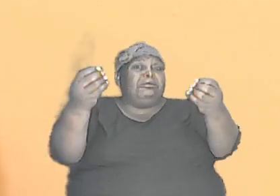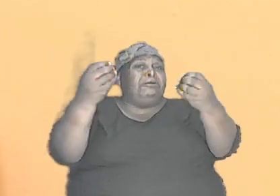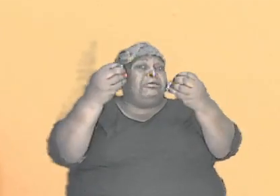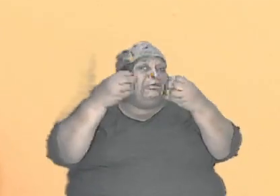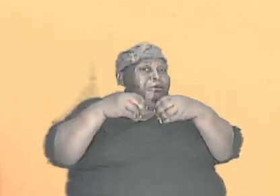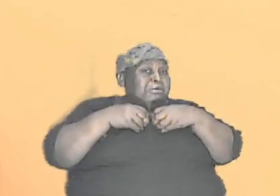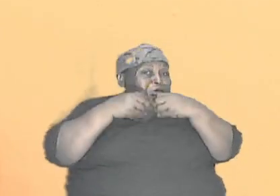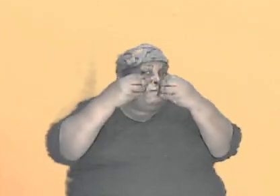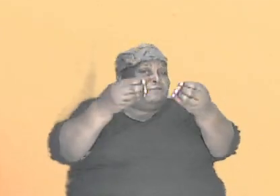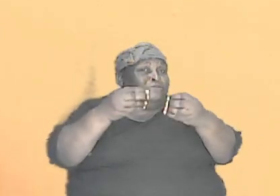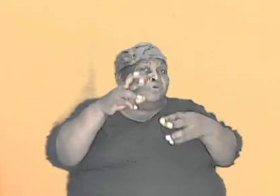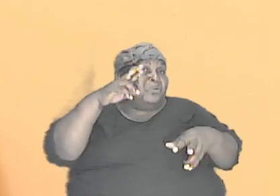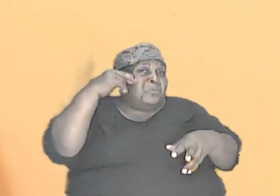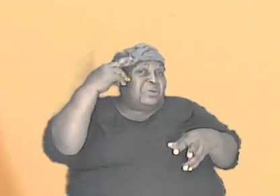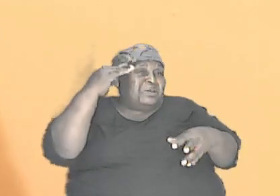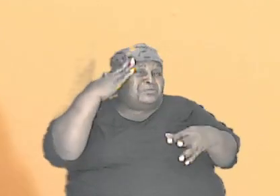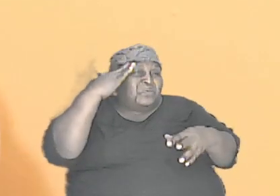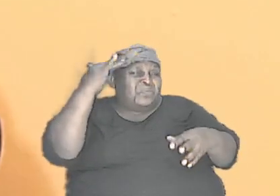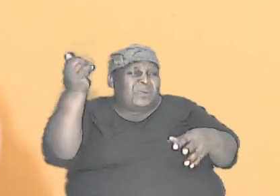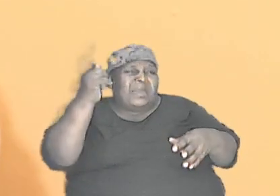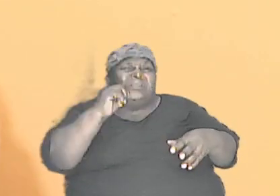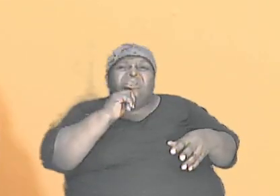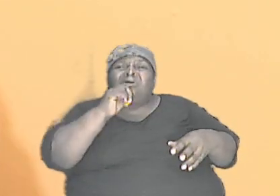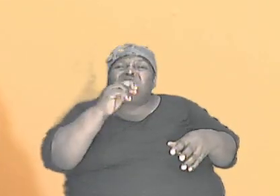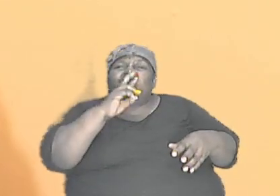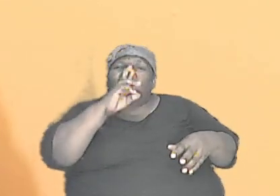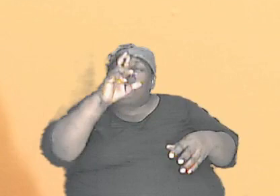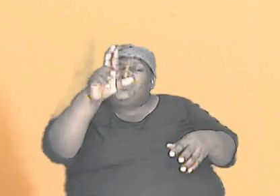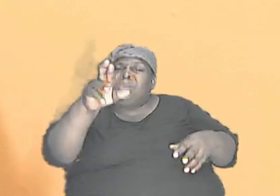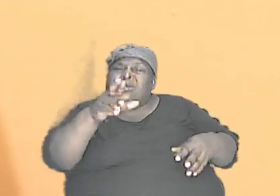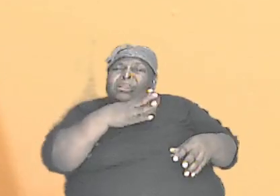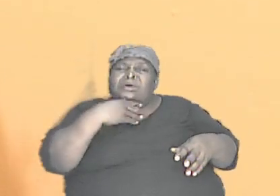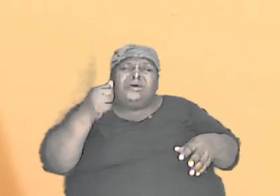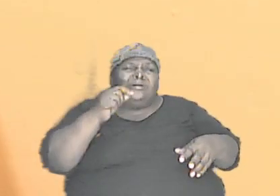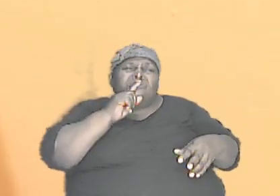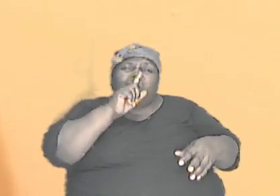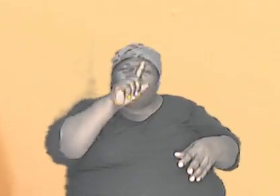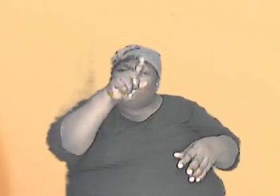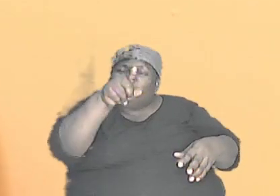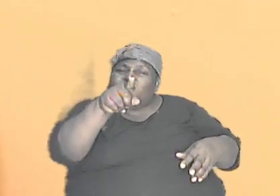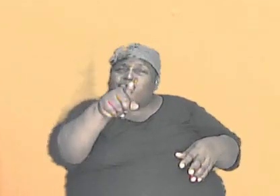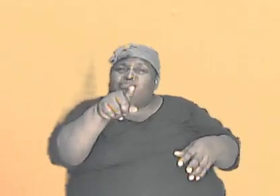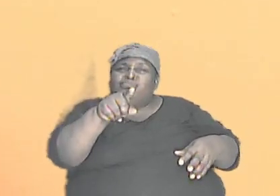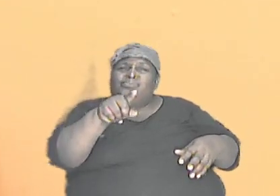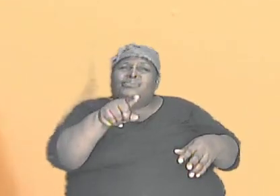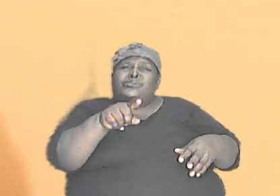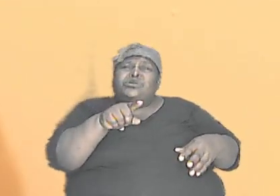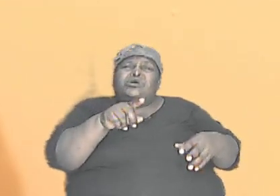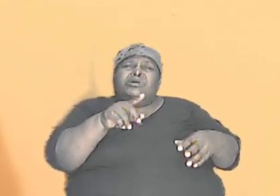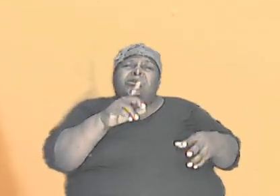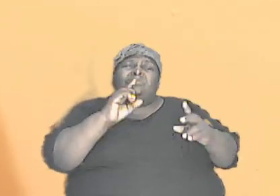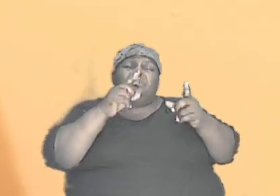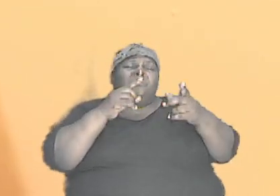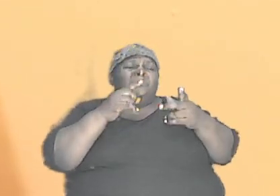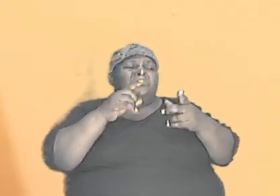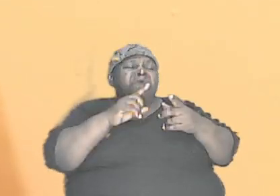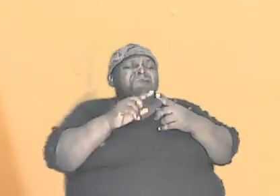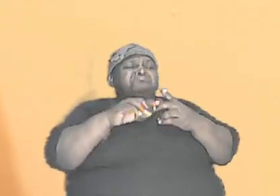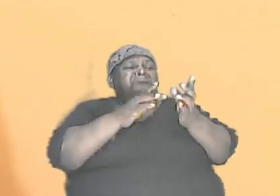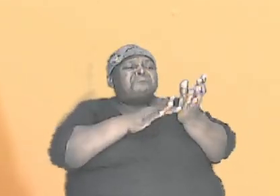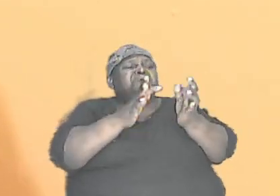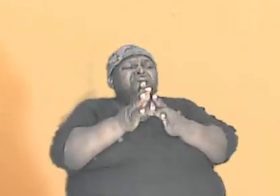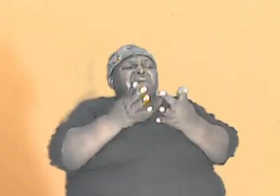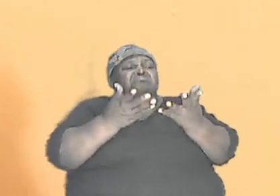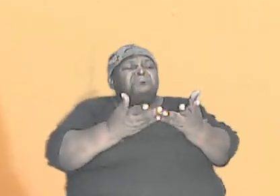cannot be real and why it cannot be true. And they even go to the Bible to kind of pick out things